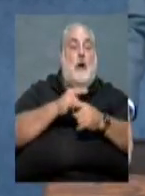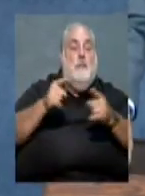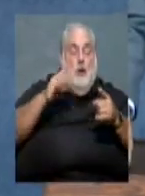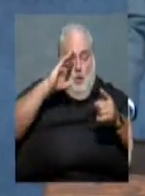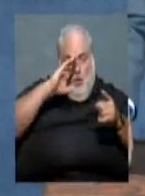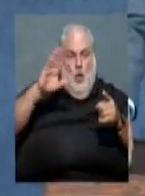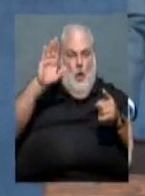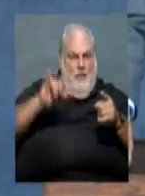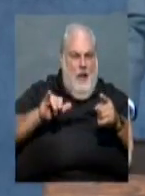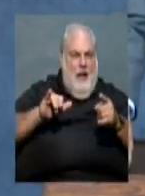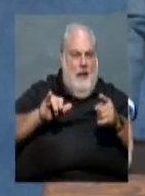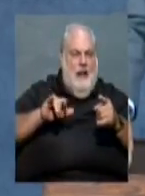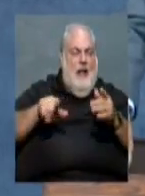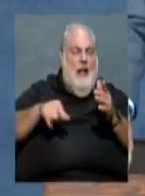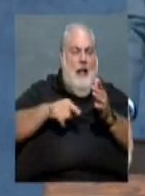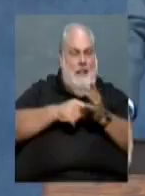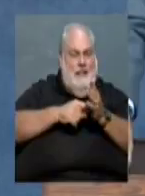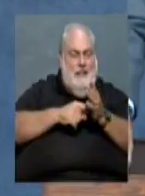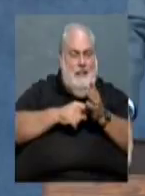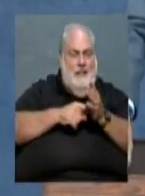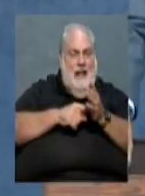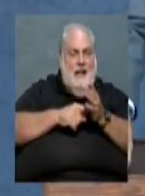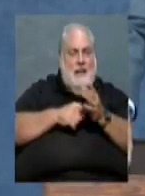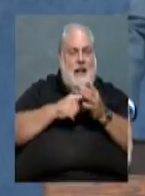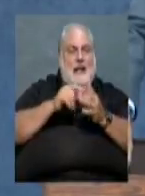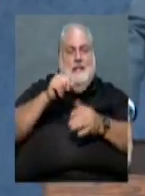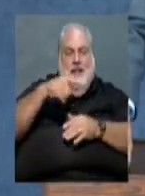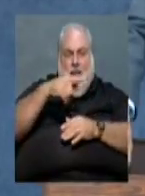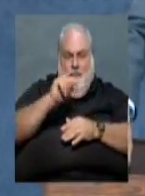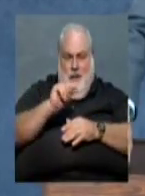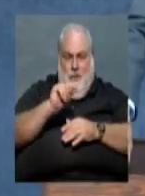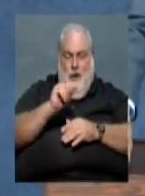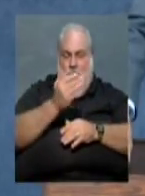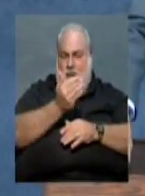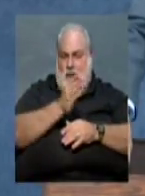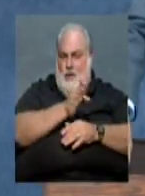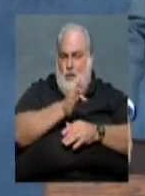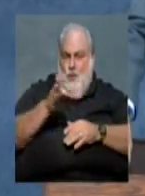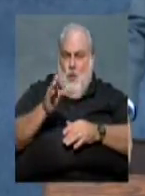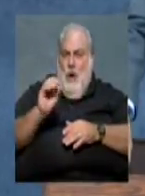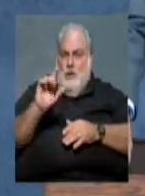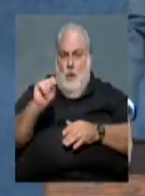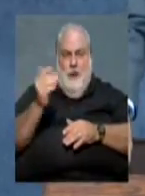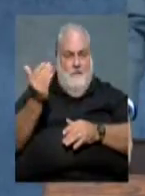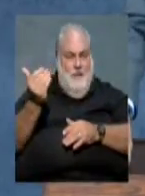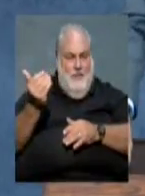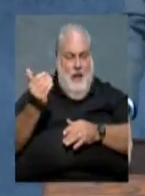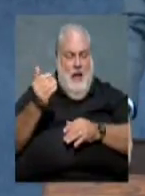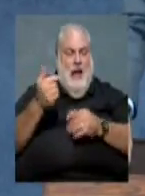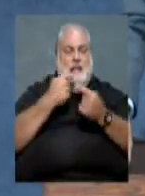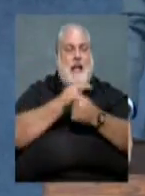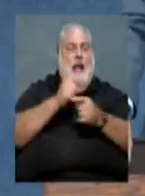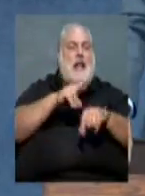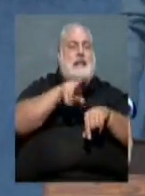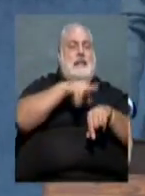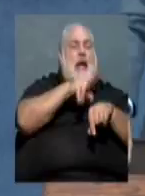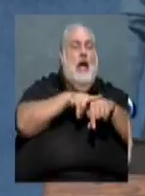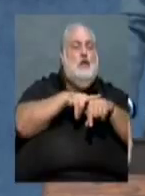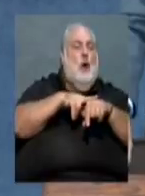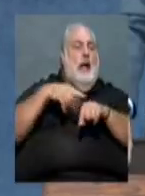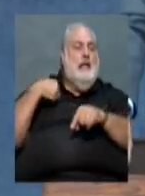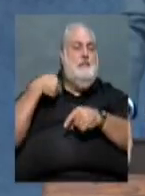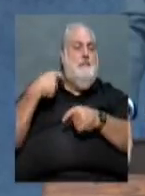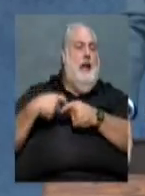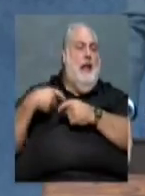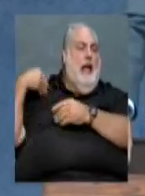Know ye all people with these presence greetings. Whereas September 15th through October 15th has been declared National Hispanic Heritage Month